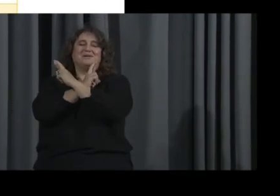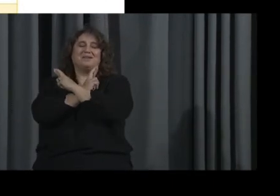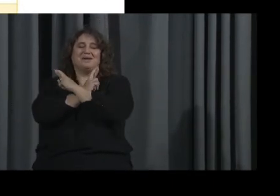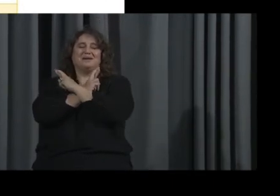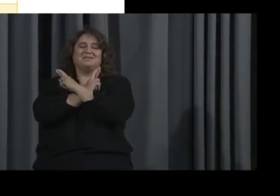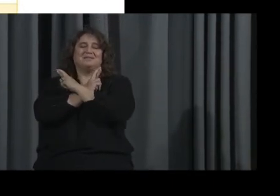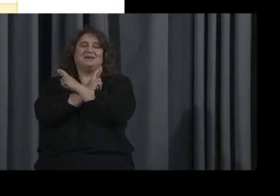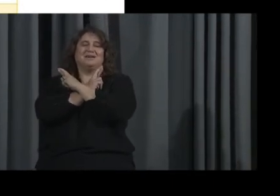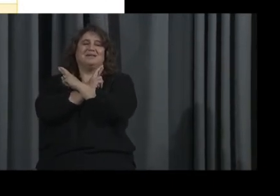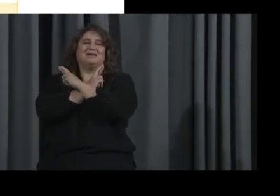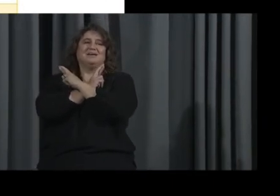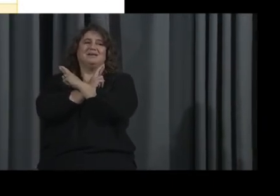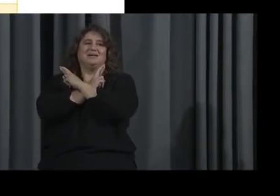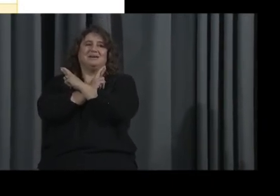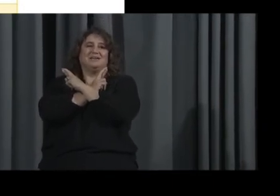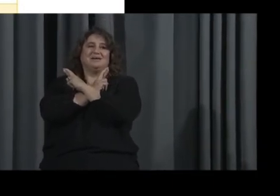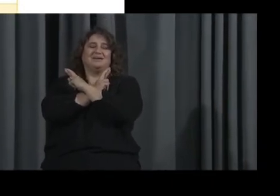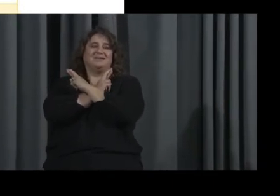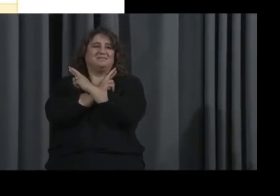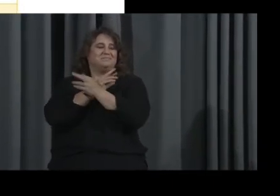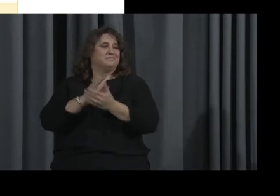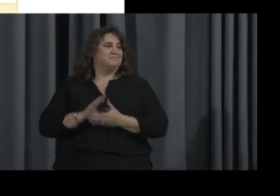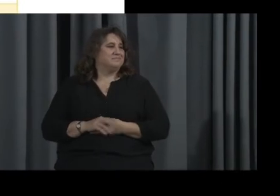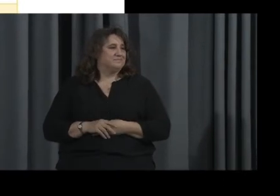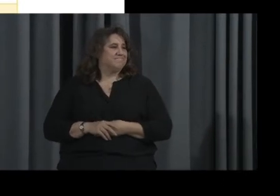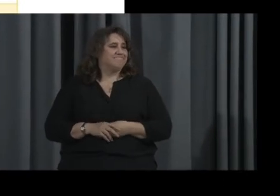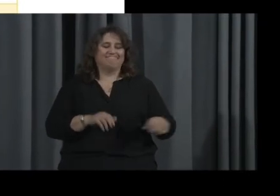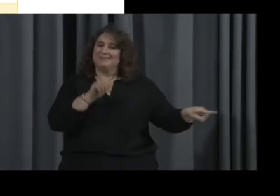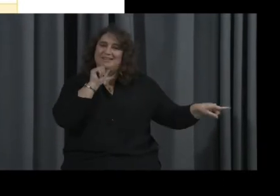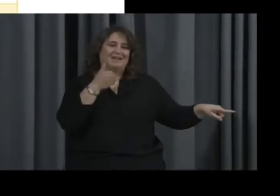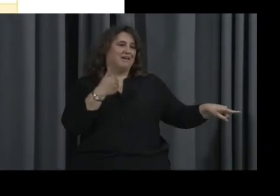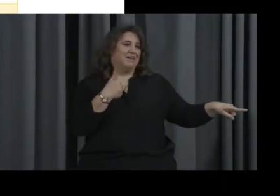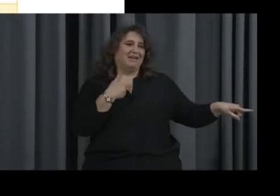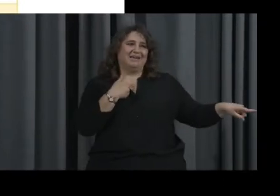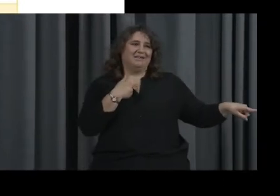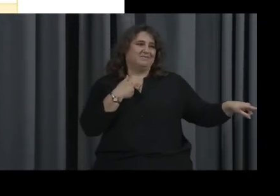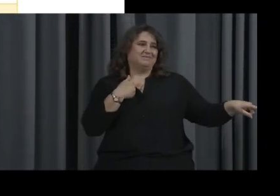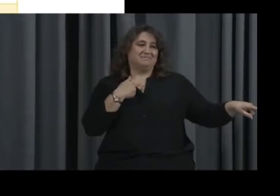What do you got to think about that one? Okay, yeah. I don't have that one. It's a good one.